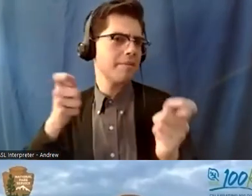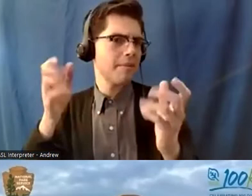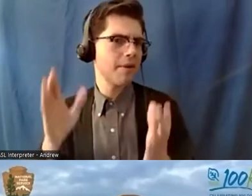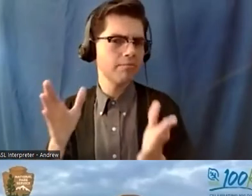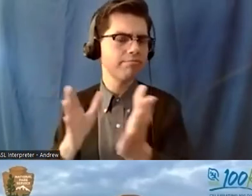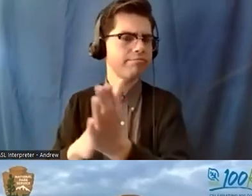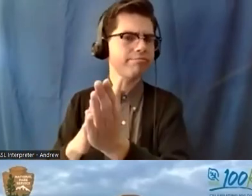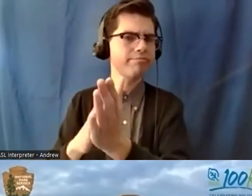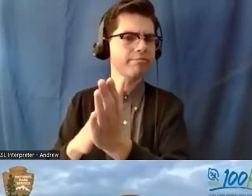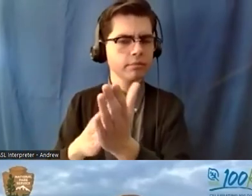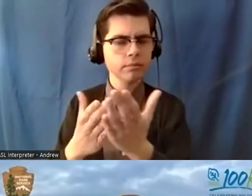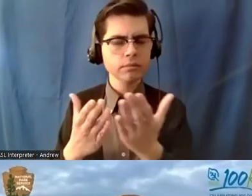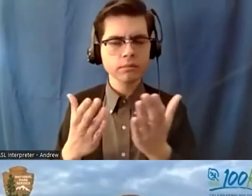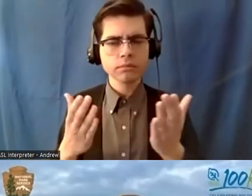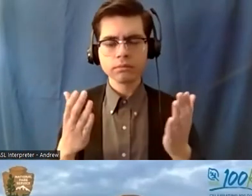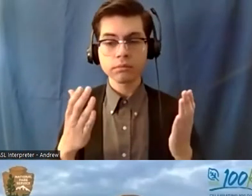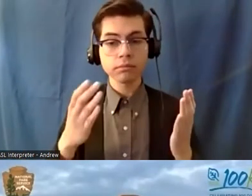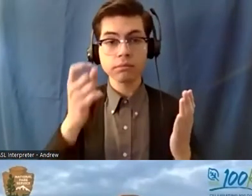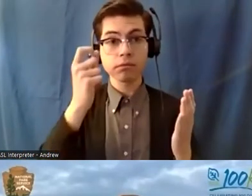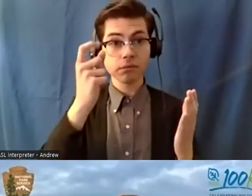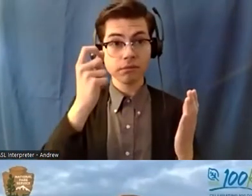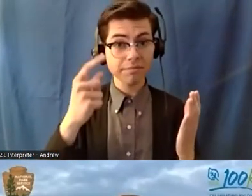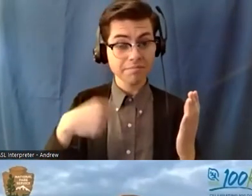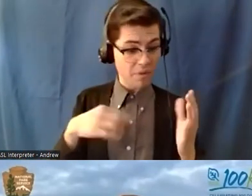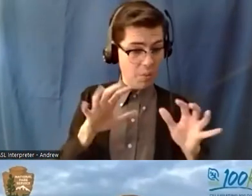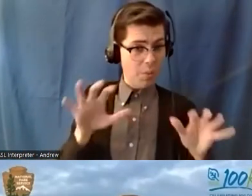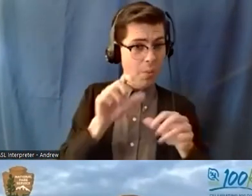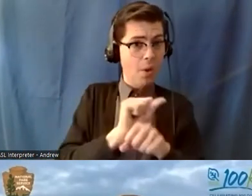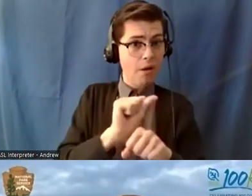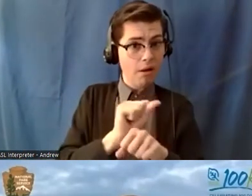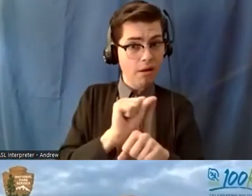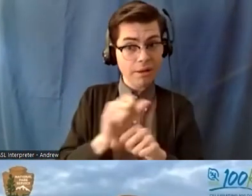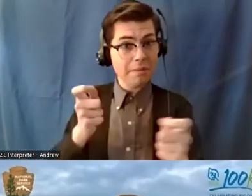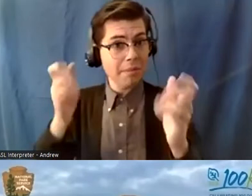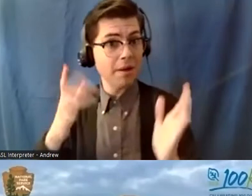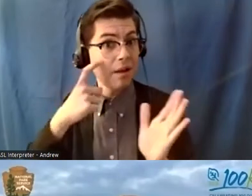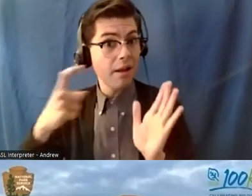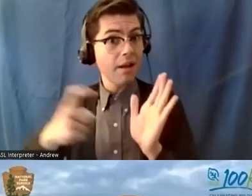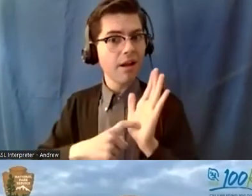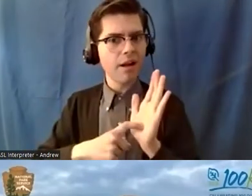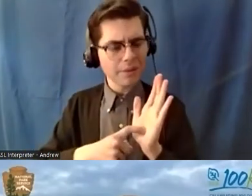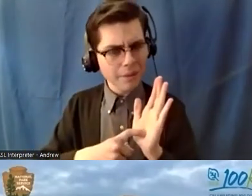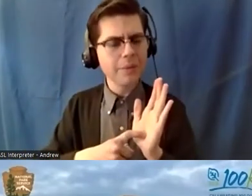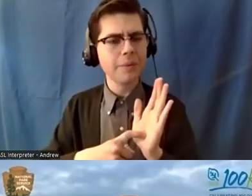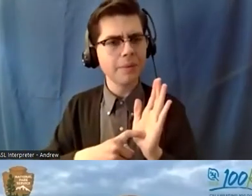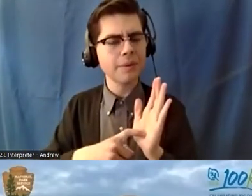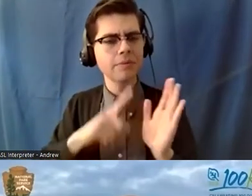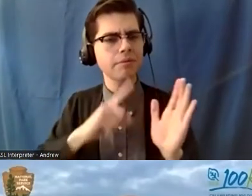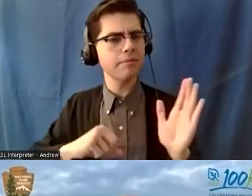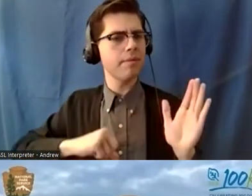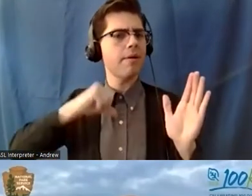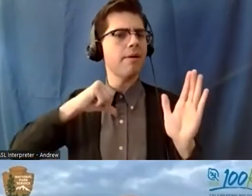are the credit that you deserve for the work that you have done is what i would consider as my most proudest moment like